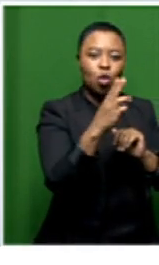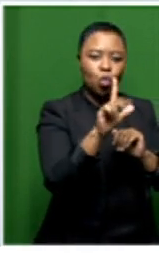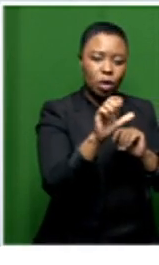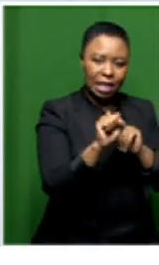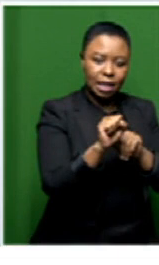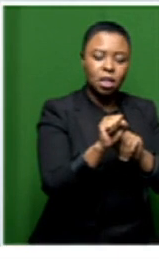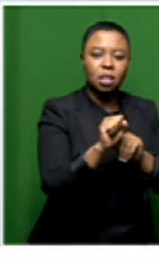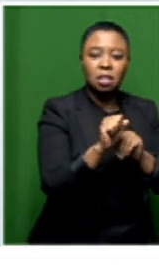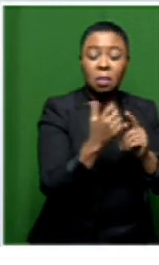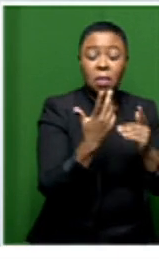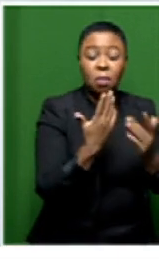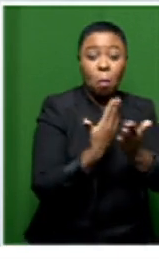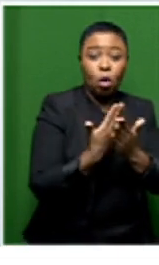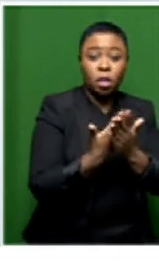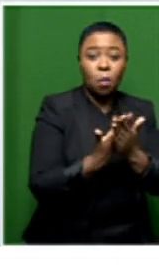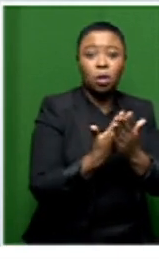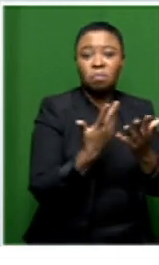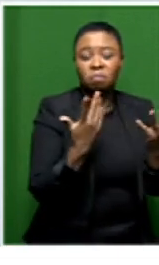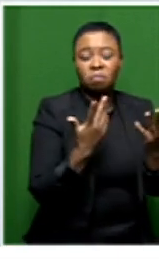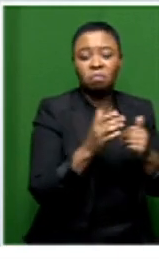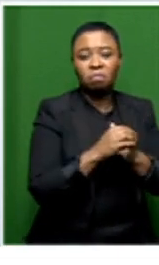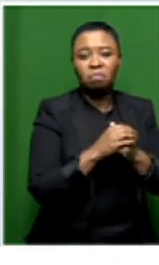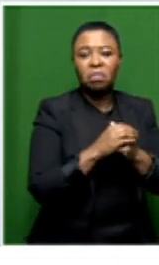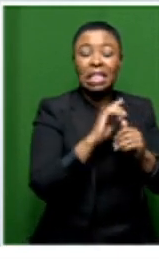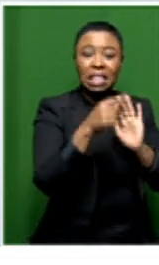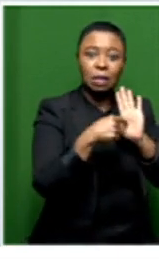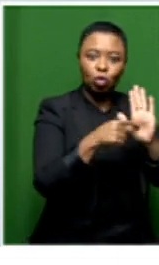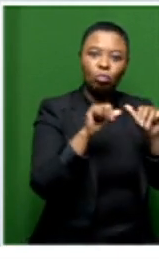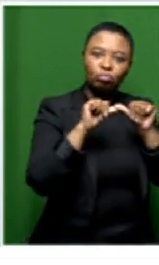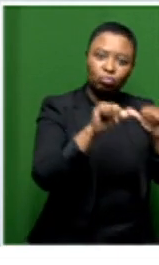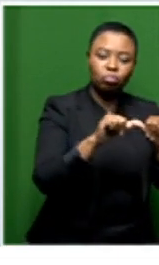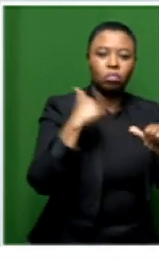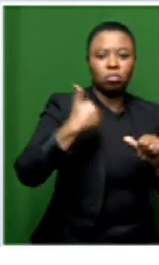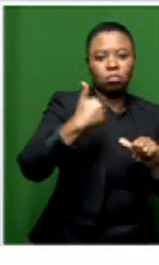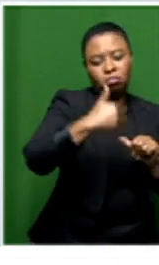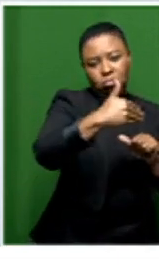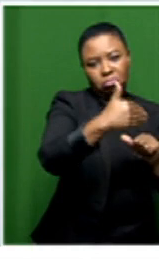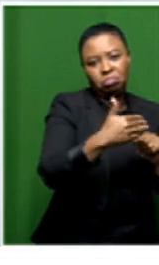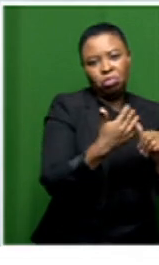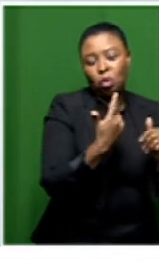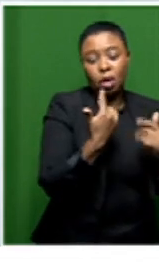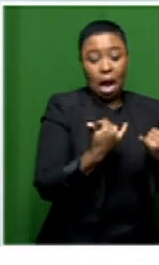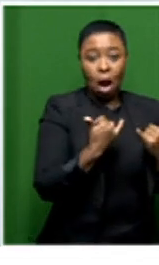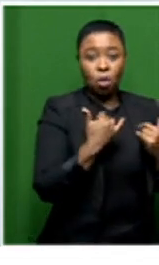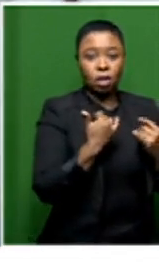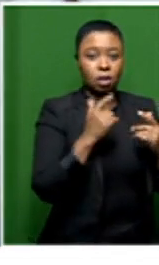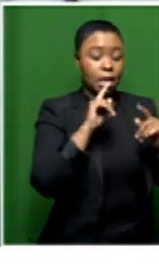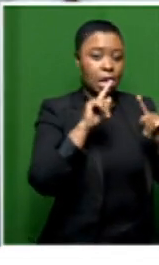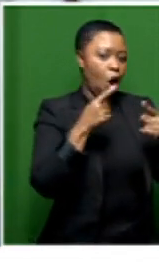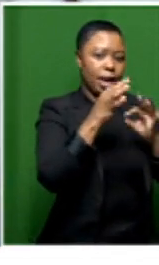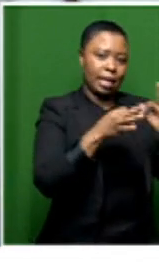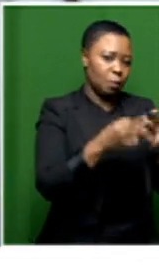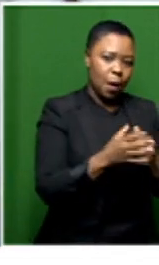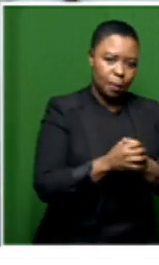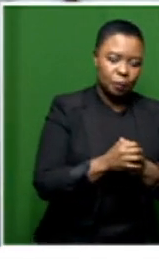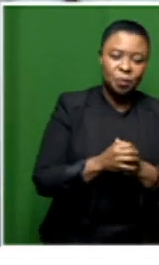uh be causing uh these random symptoms and strange symptoms that that is unexplained currently and